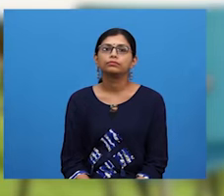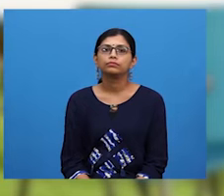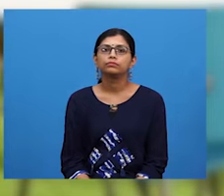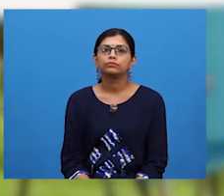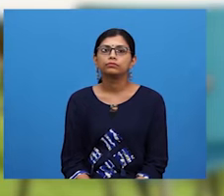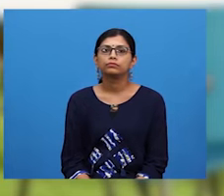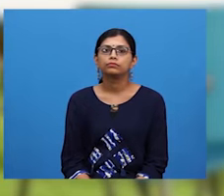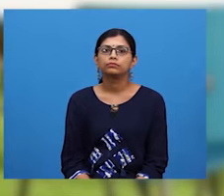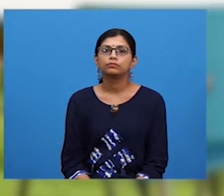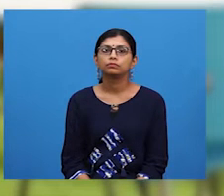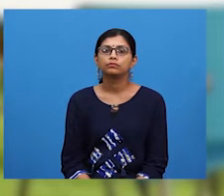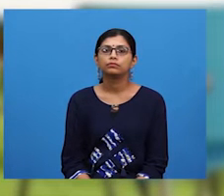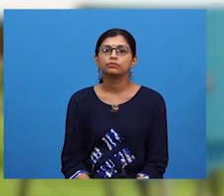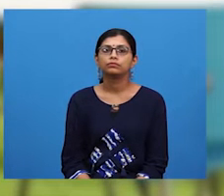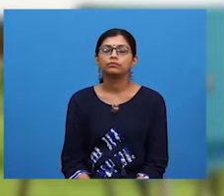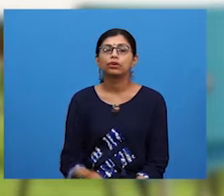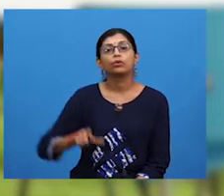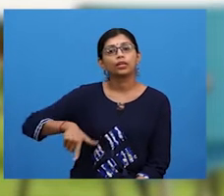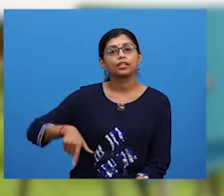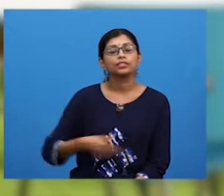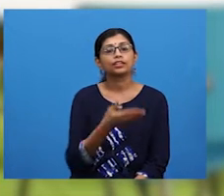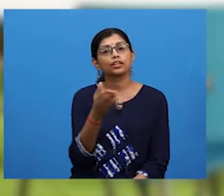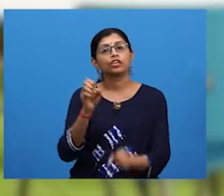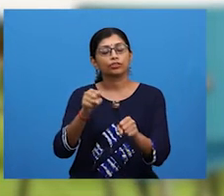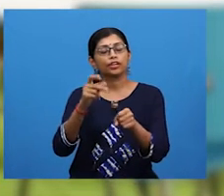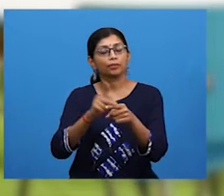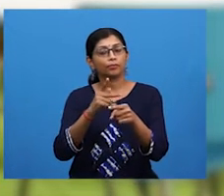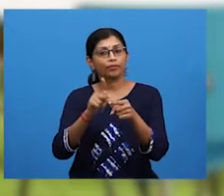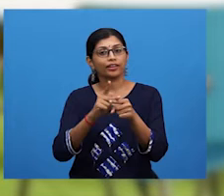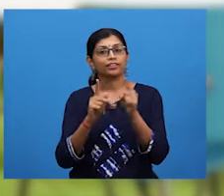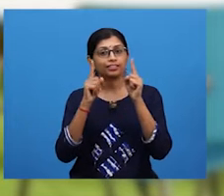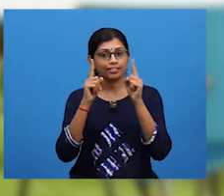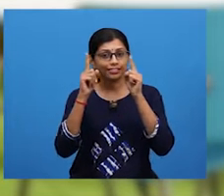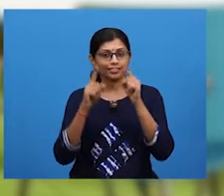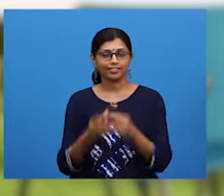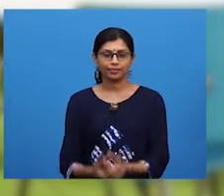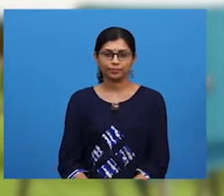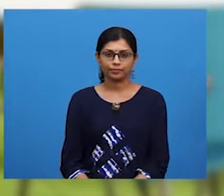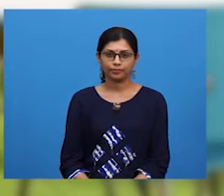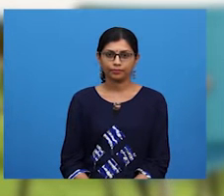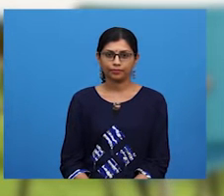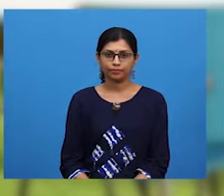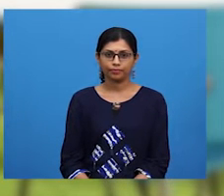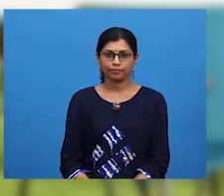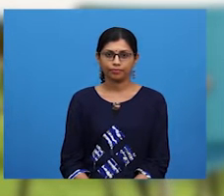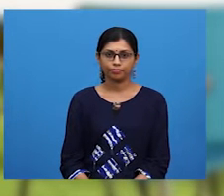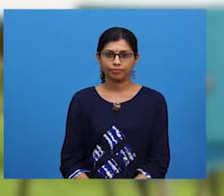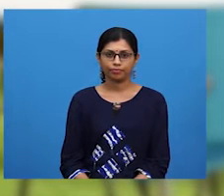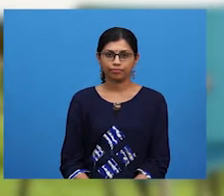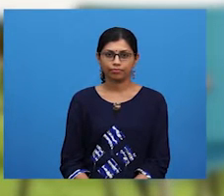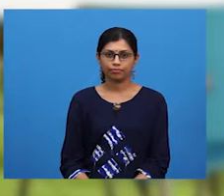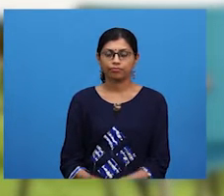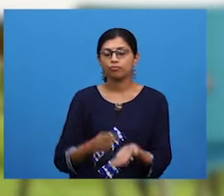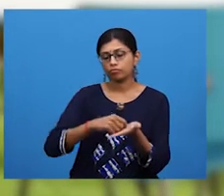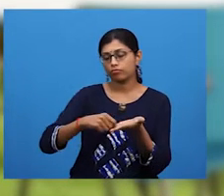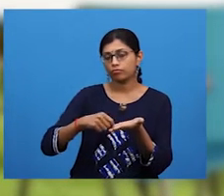Here is a practice for you to write a response essay. Now, take out your